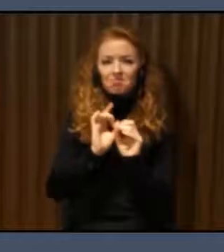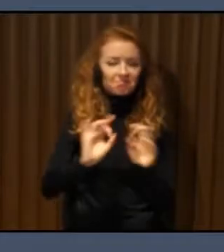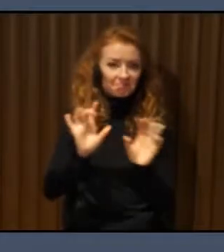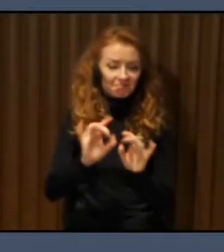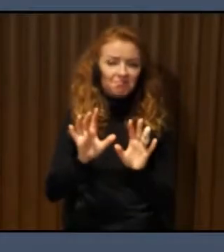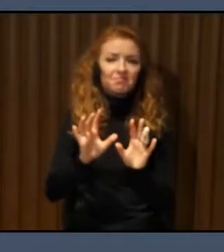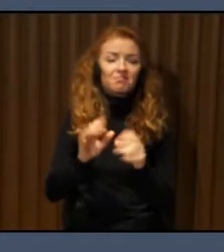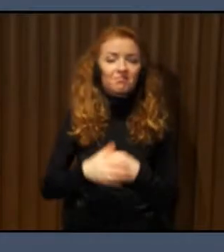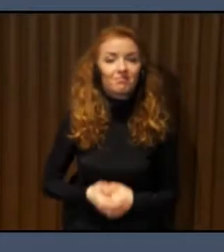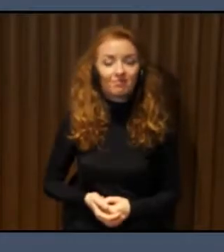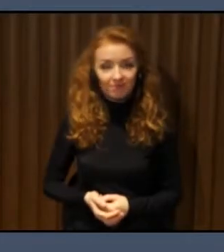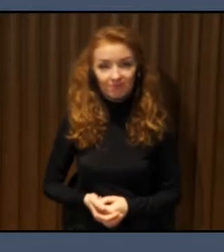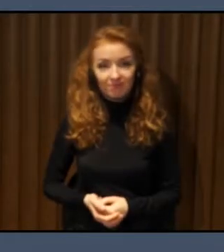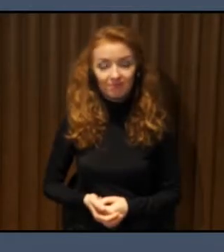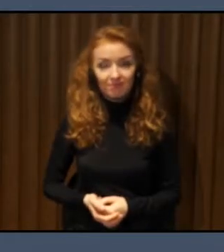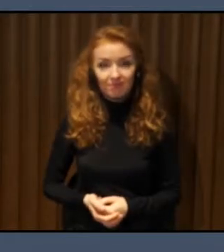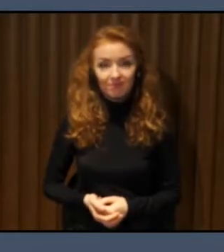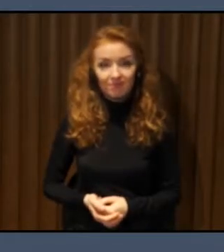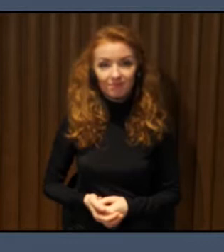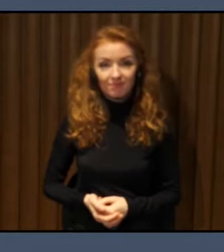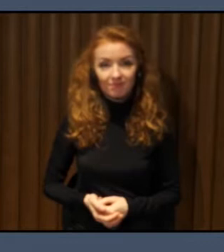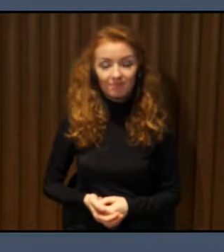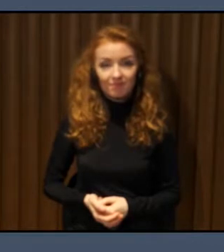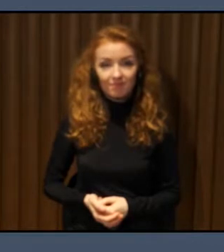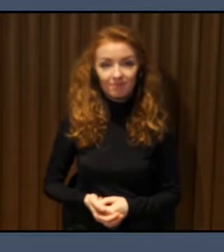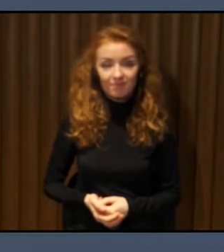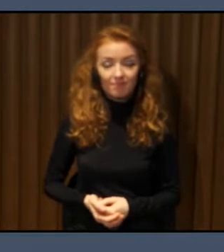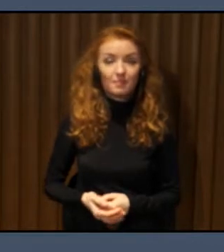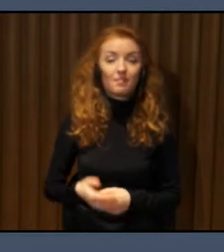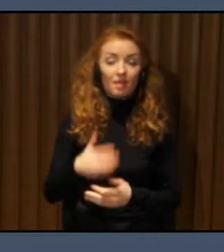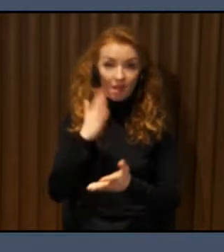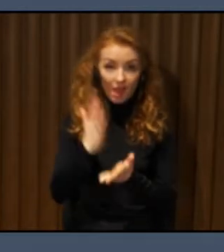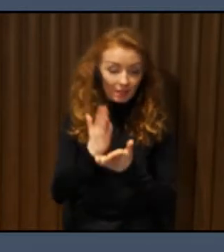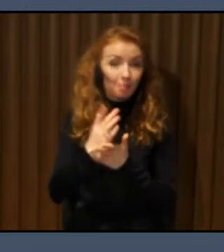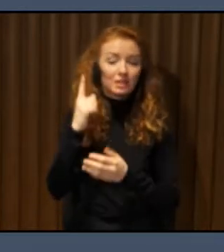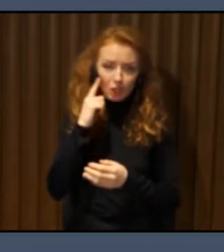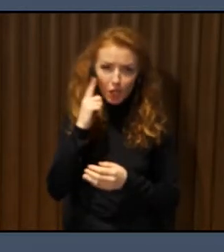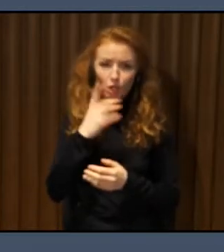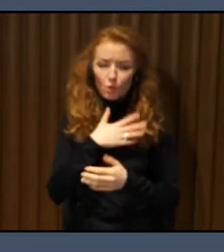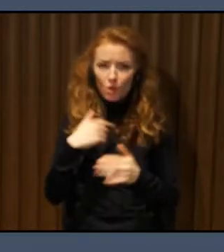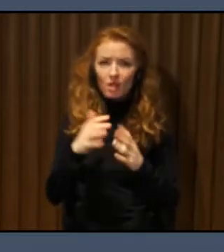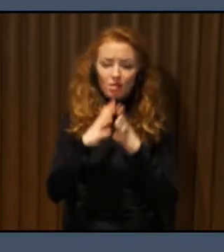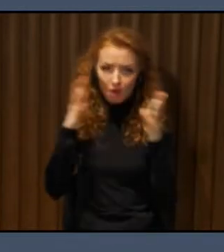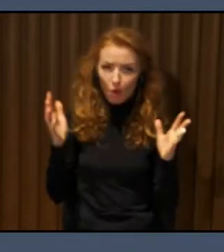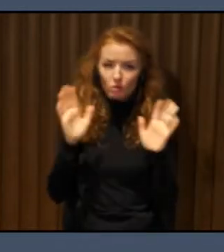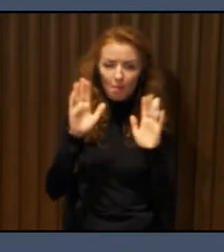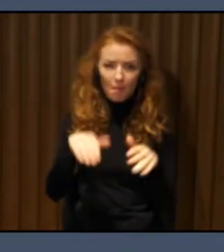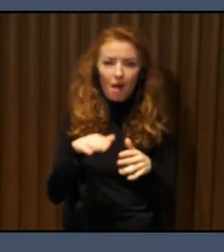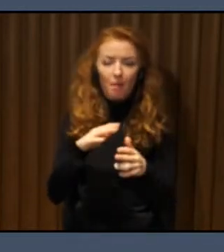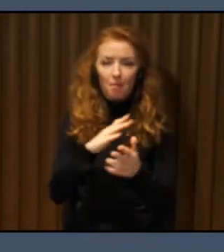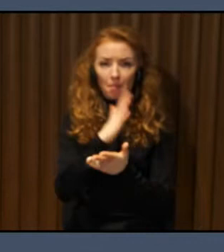discussions about the accessibility issues in general. So I will just give some,